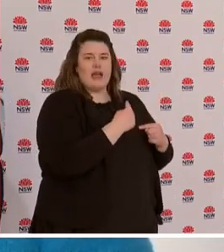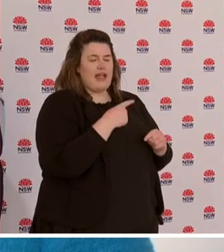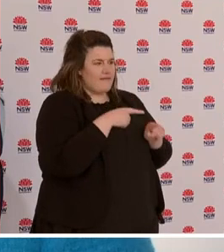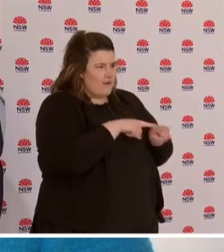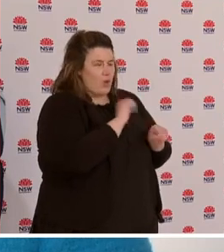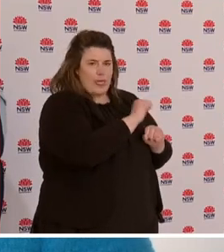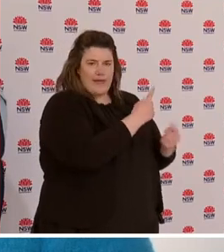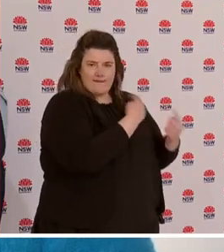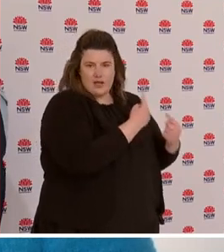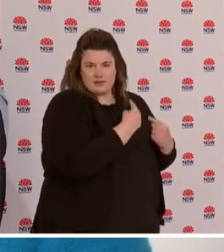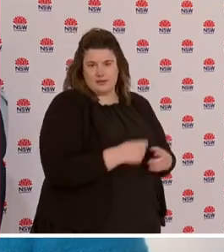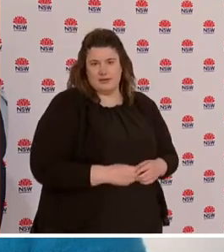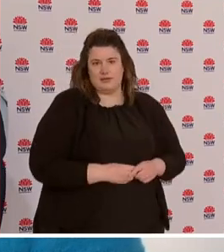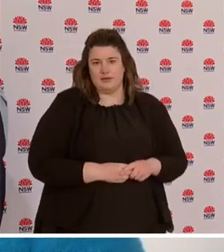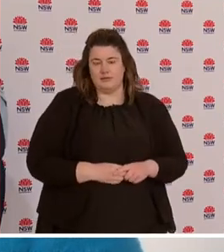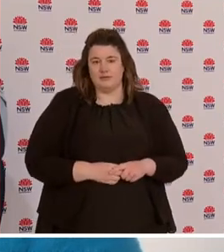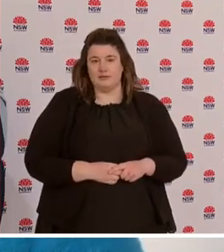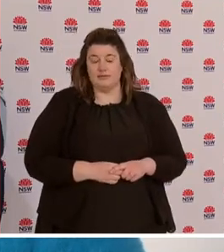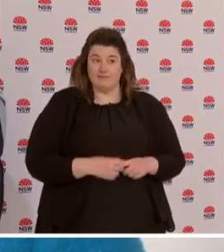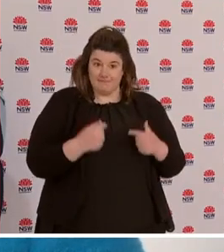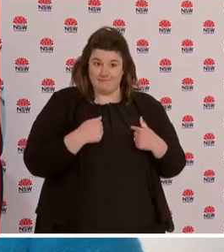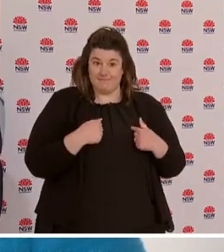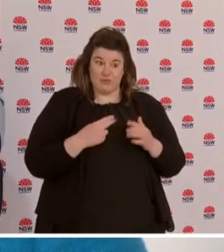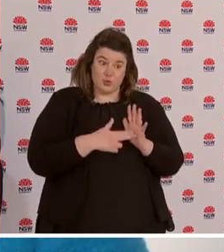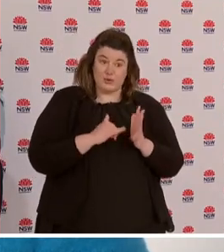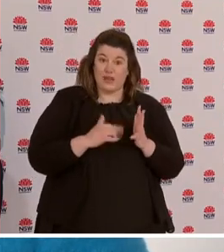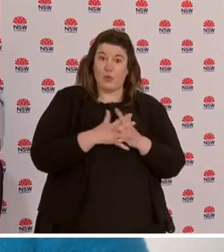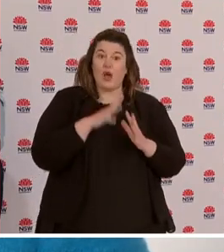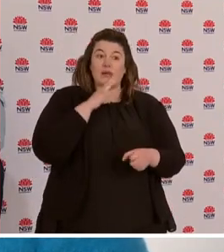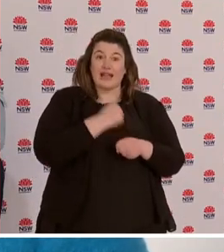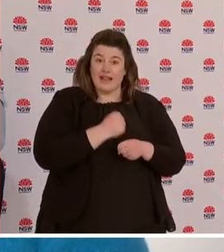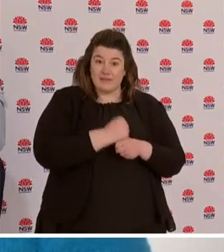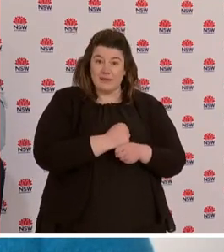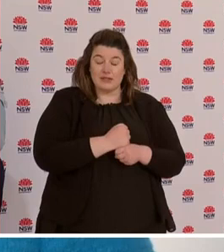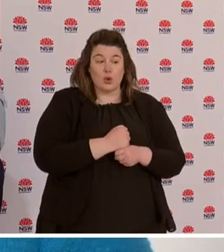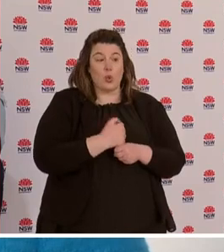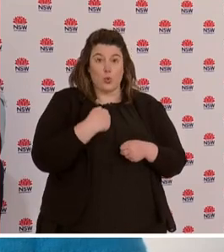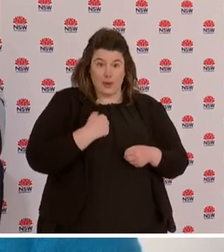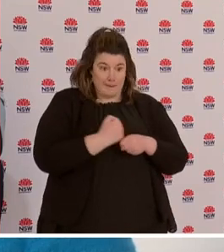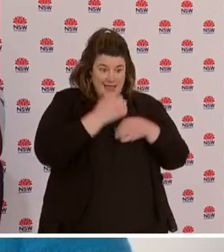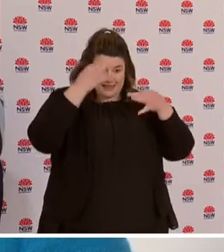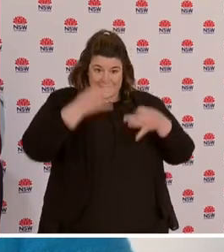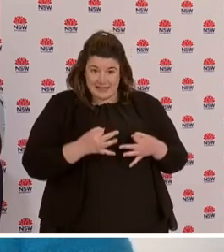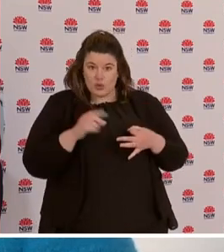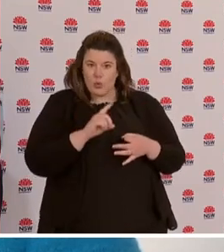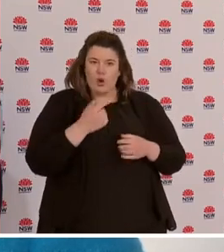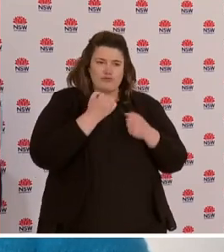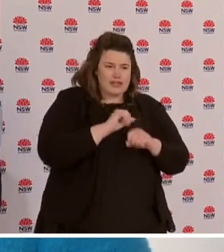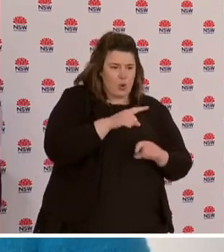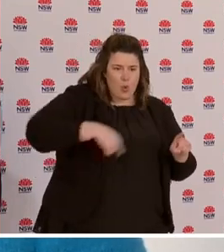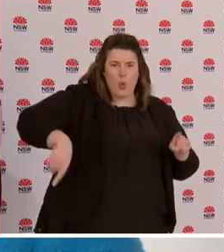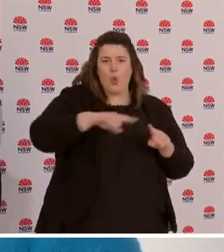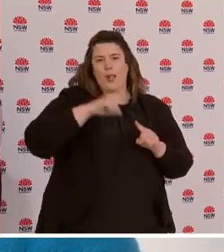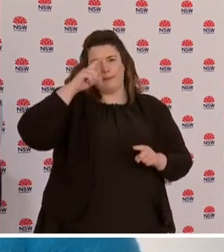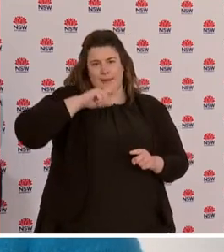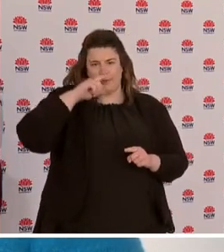And I personally, on behalf of the government, say we will always make decisions in the best interest of our citizens to keep everybody safe and to get